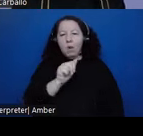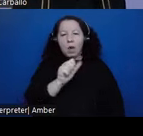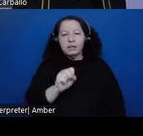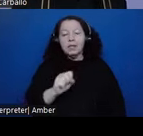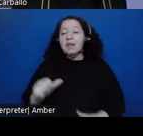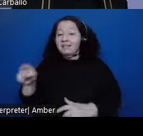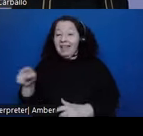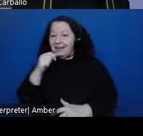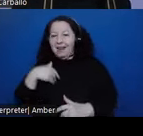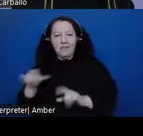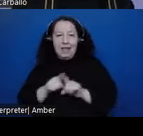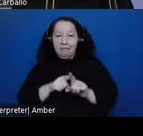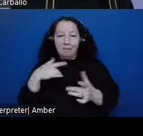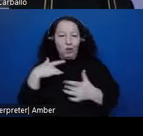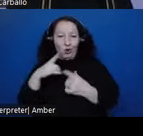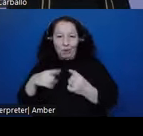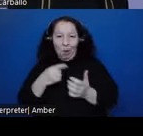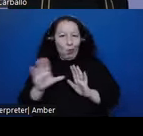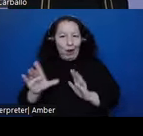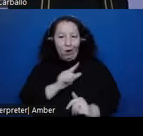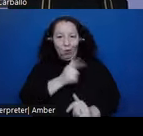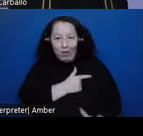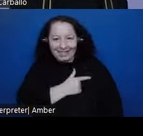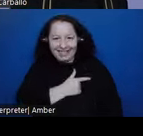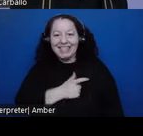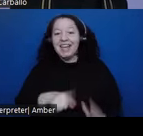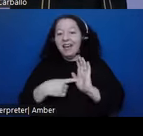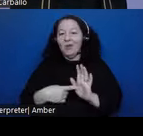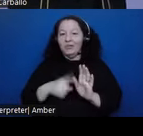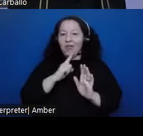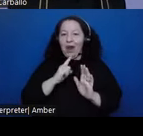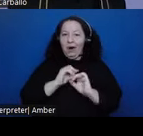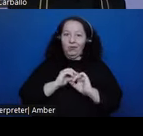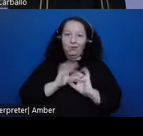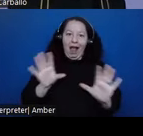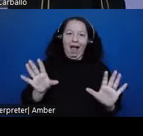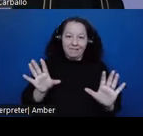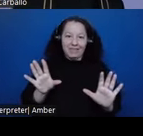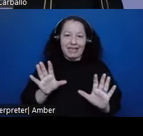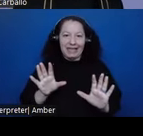depicted this very graphic scene of conquest that you can see here.